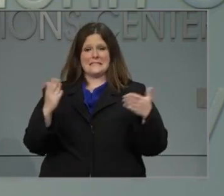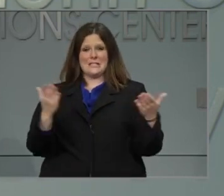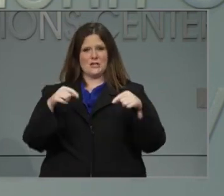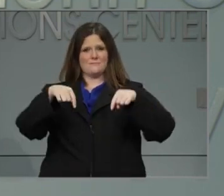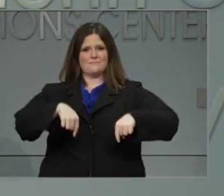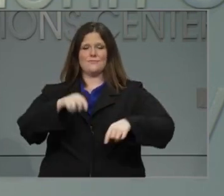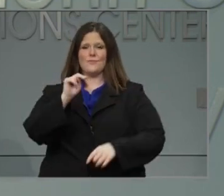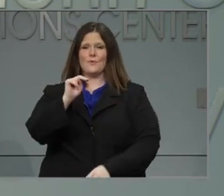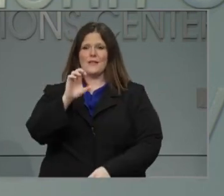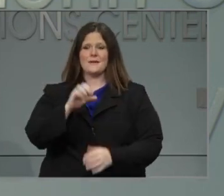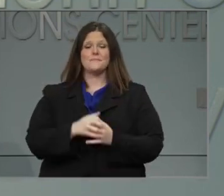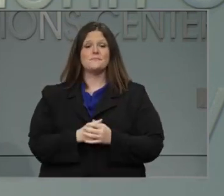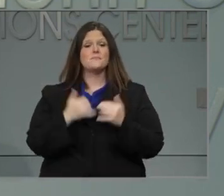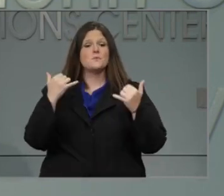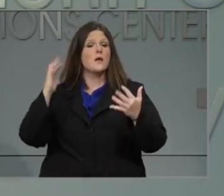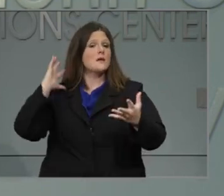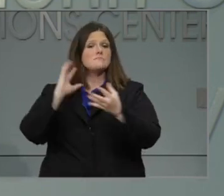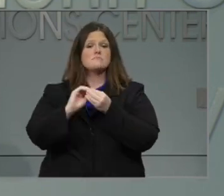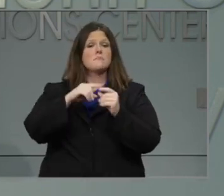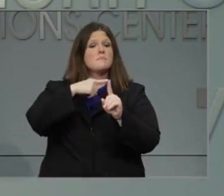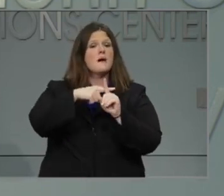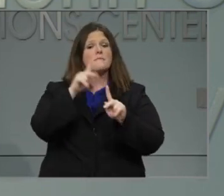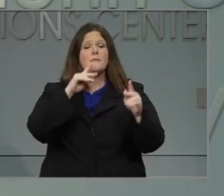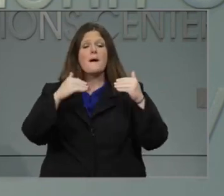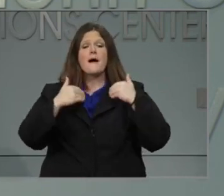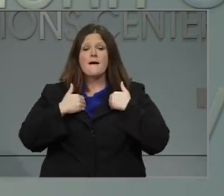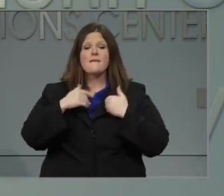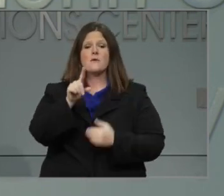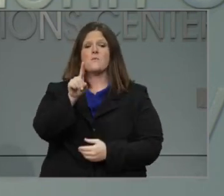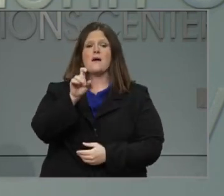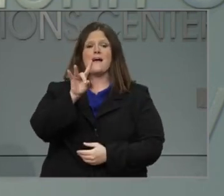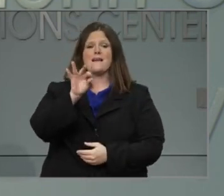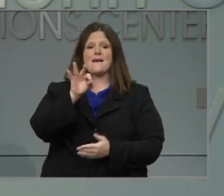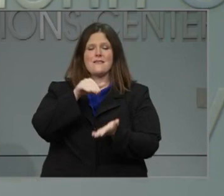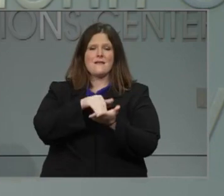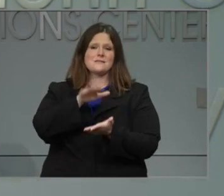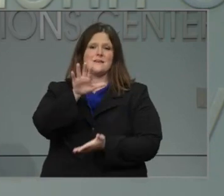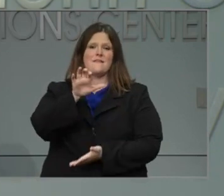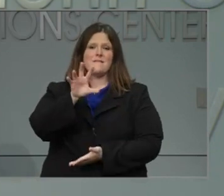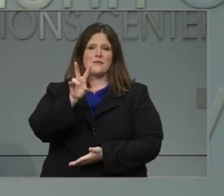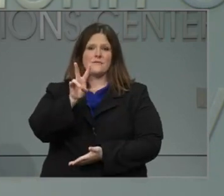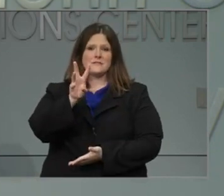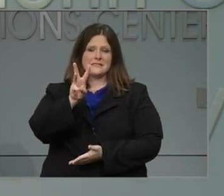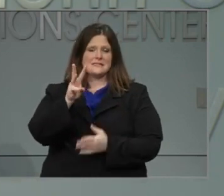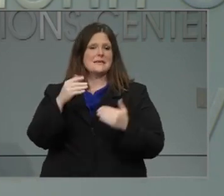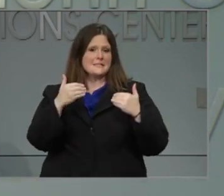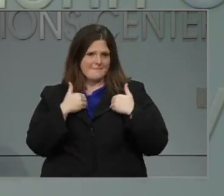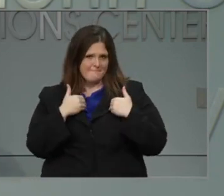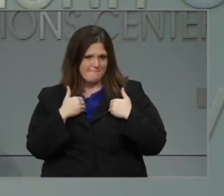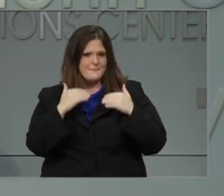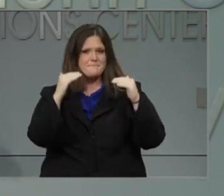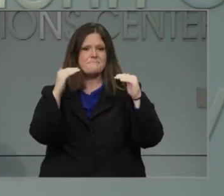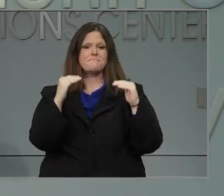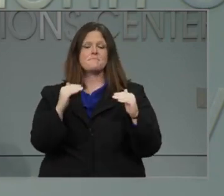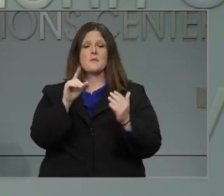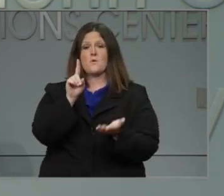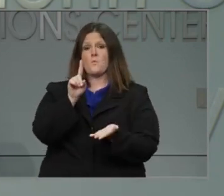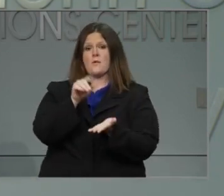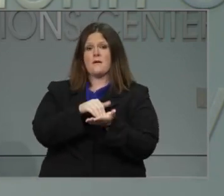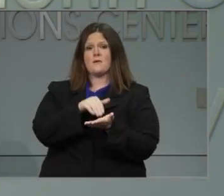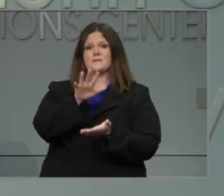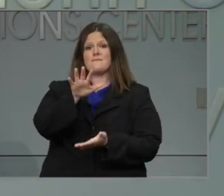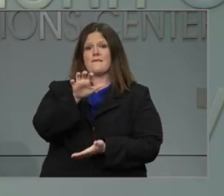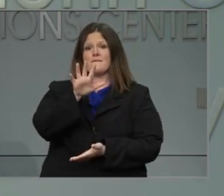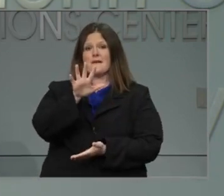189,576 lab confirmed cases, 1,552 new cases